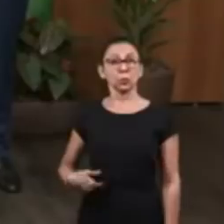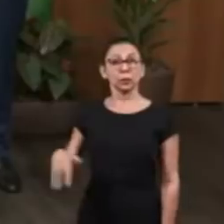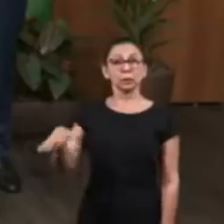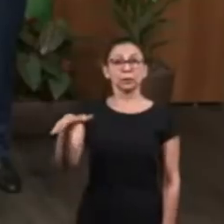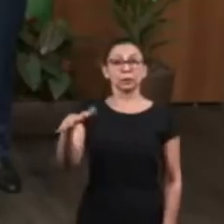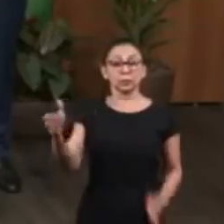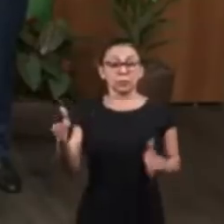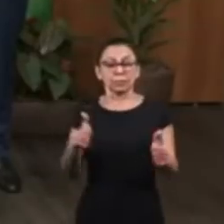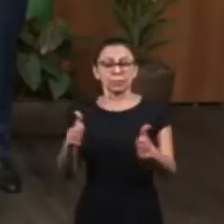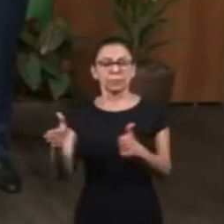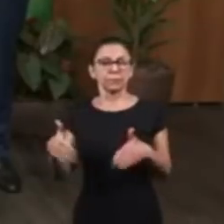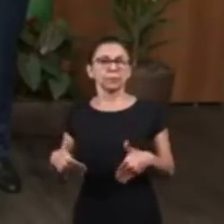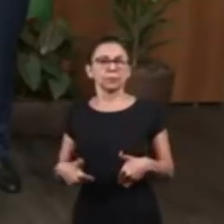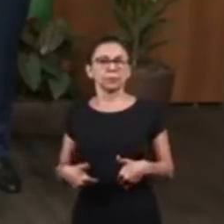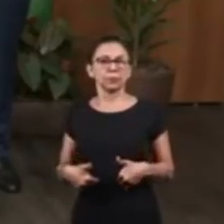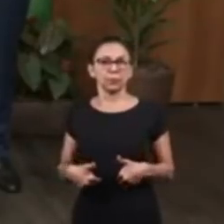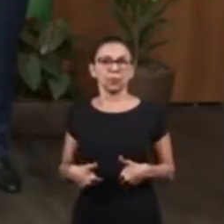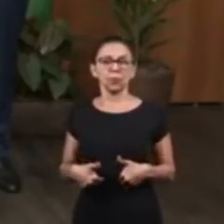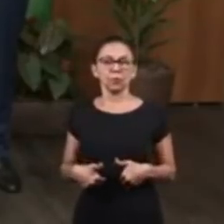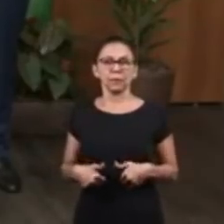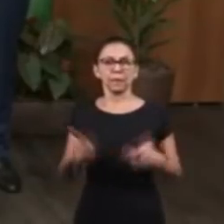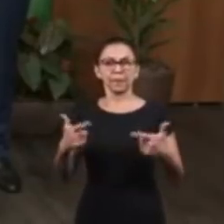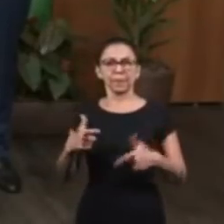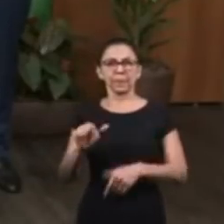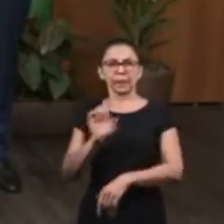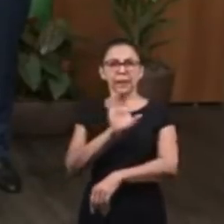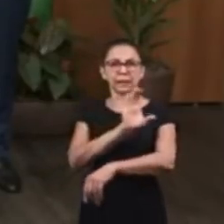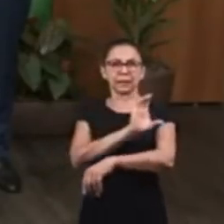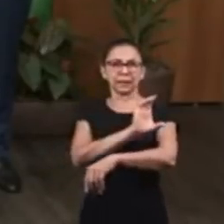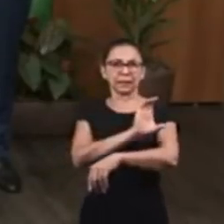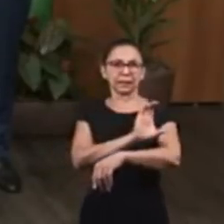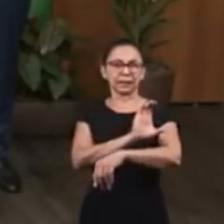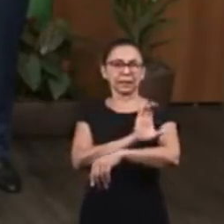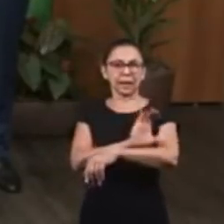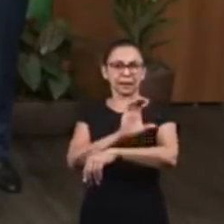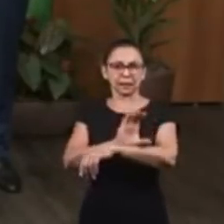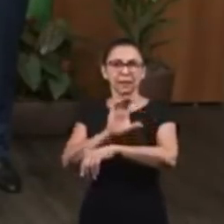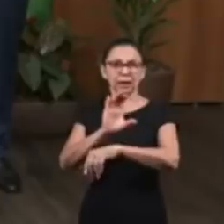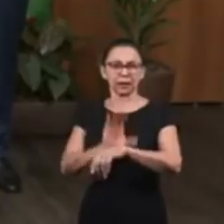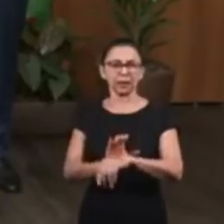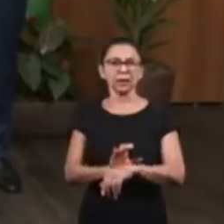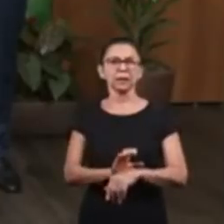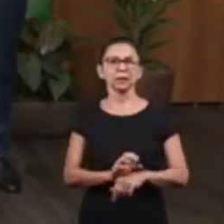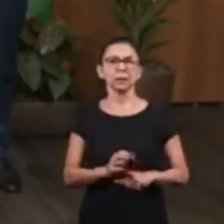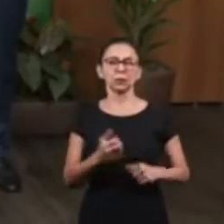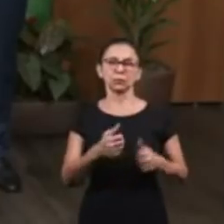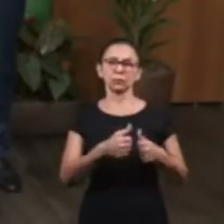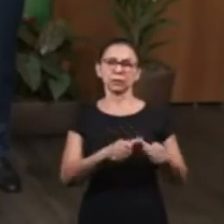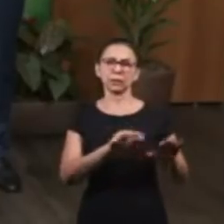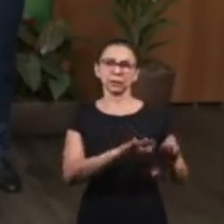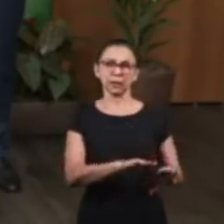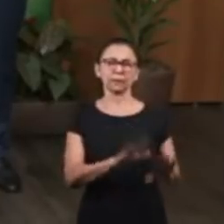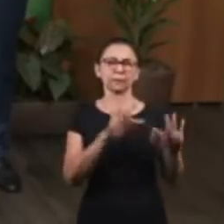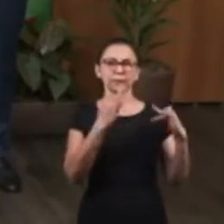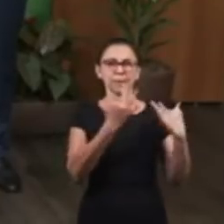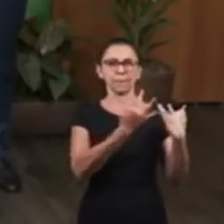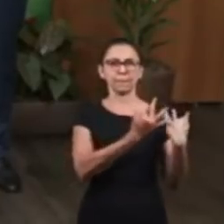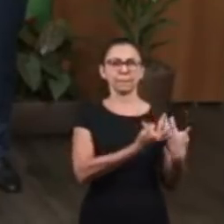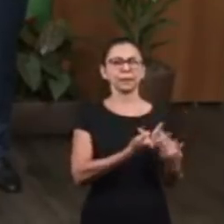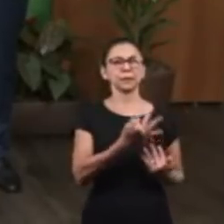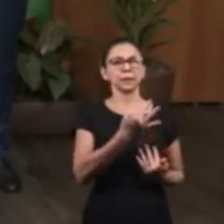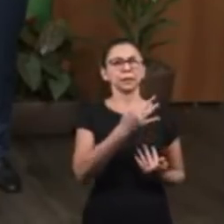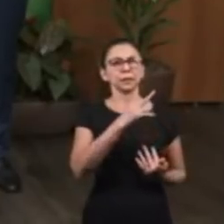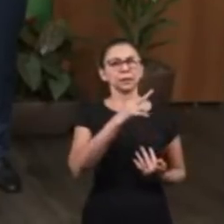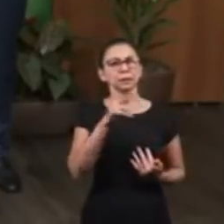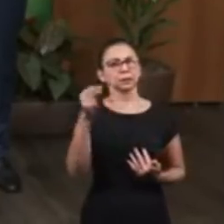During that time, the people of Canaan, where Joseph's family was from, where